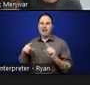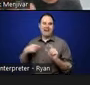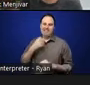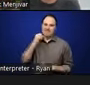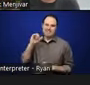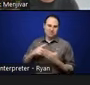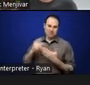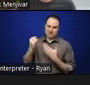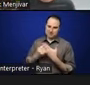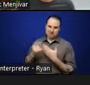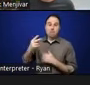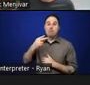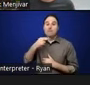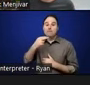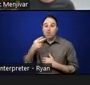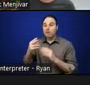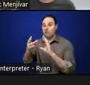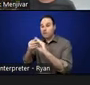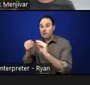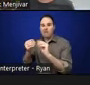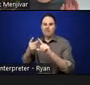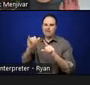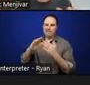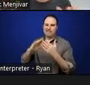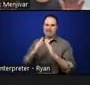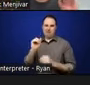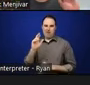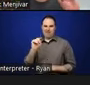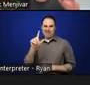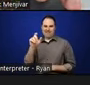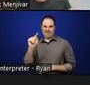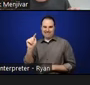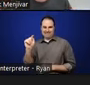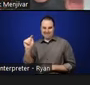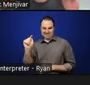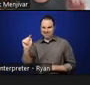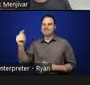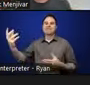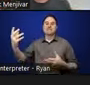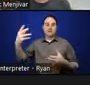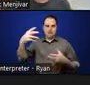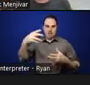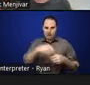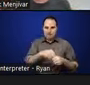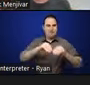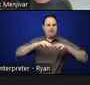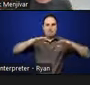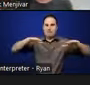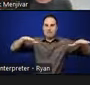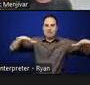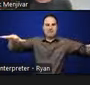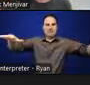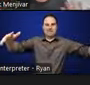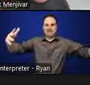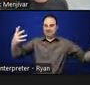from the town of Bartlett, that are then put back and distributed through the town through radio waves, and then not